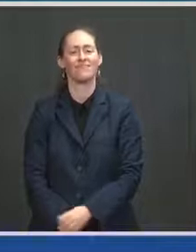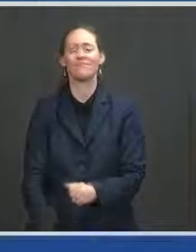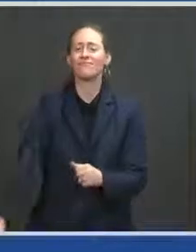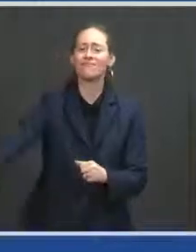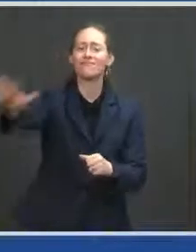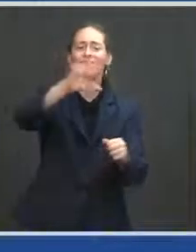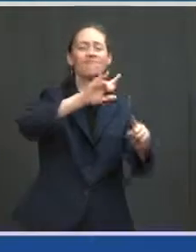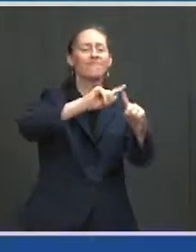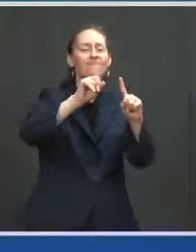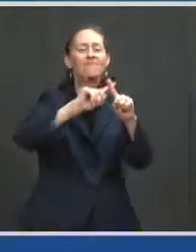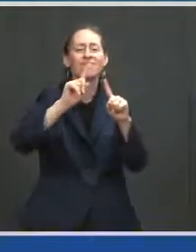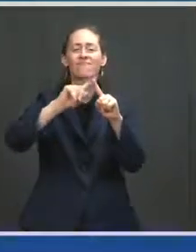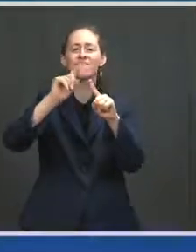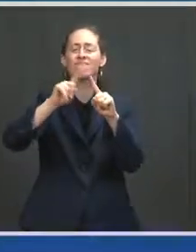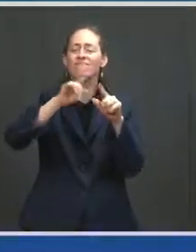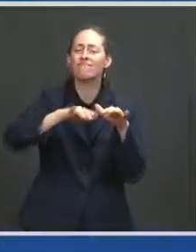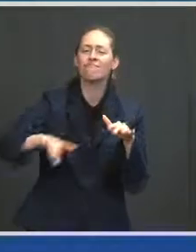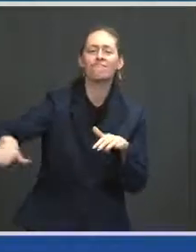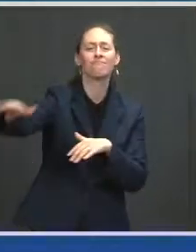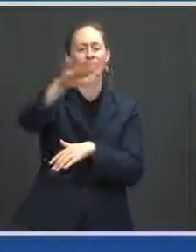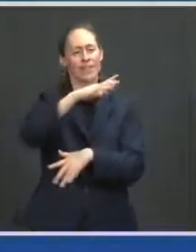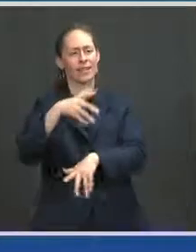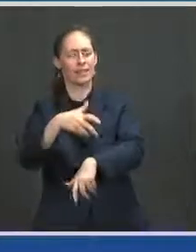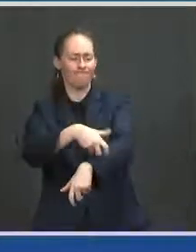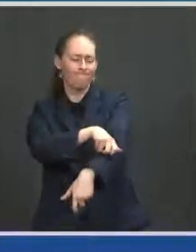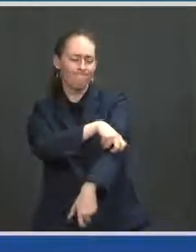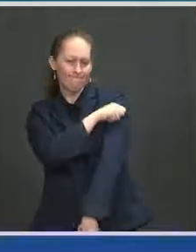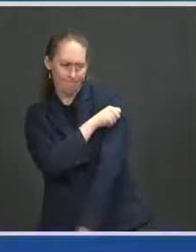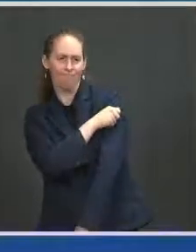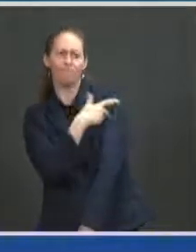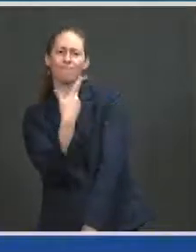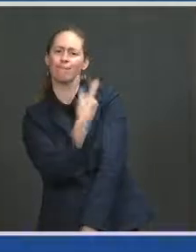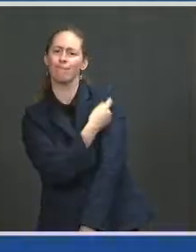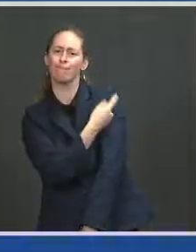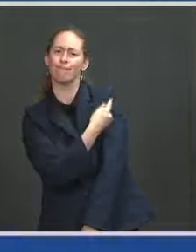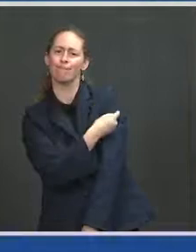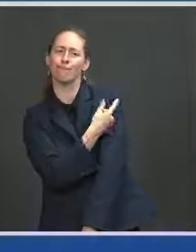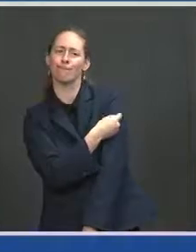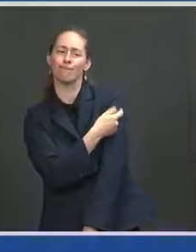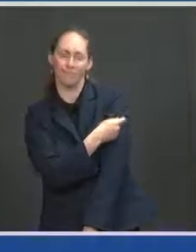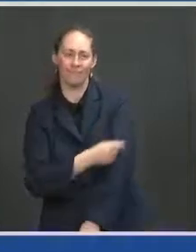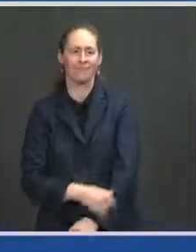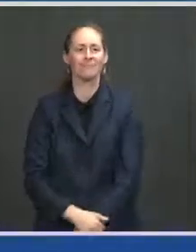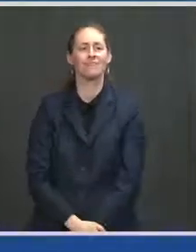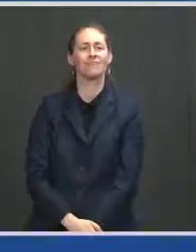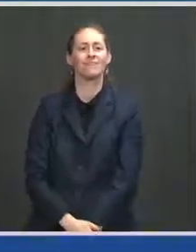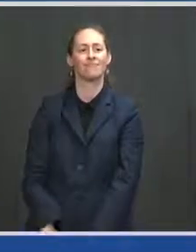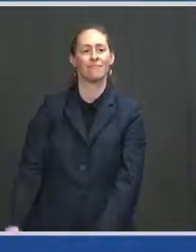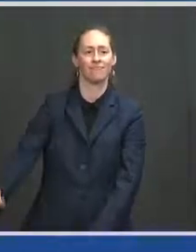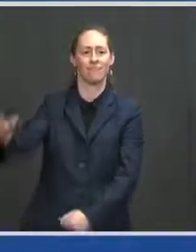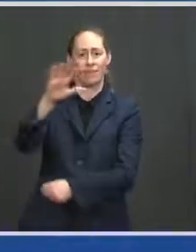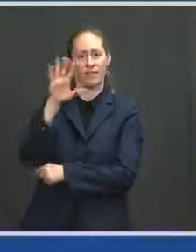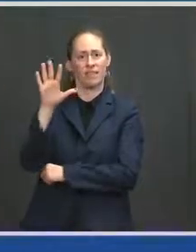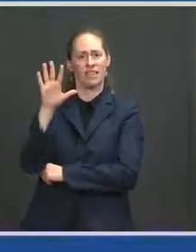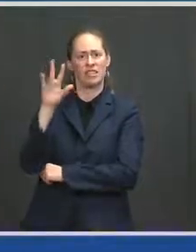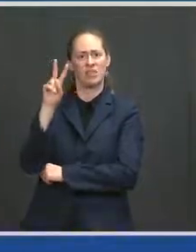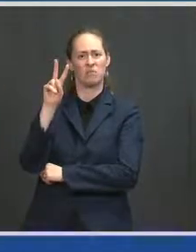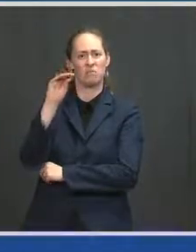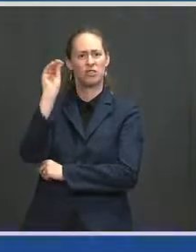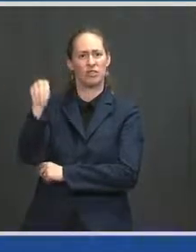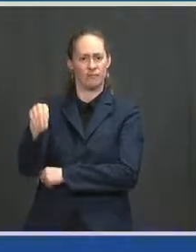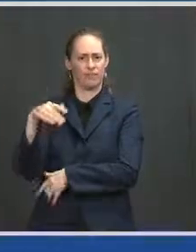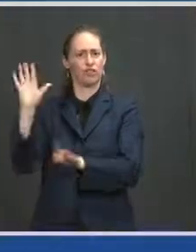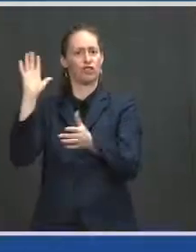rolled up their sleeves, and gotten the shot. Fifty-two percent of adults are now fully vaccinated, including 75